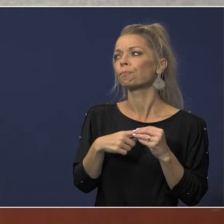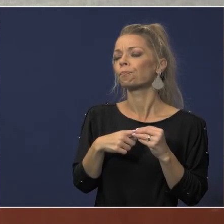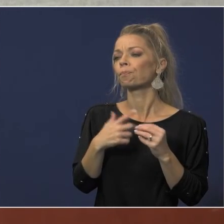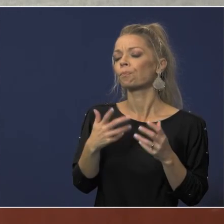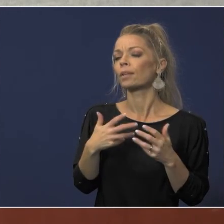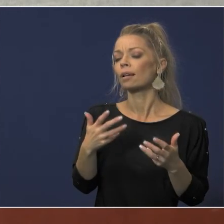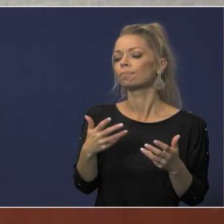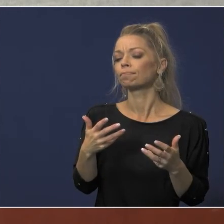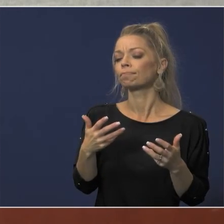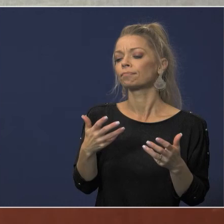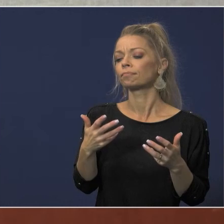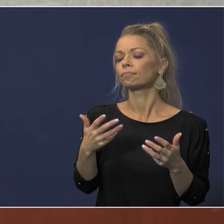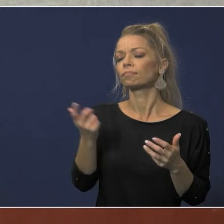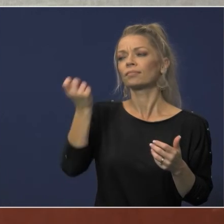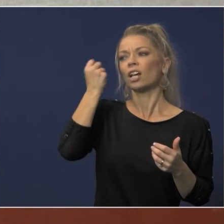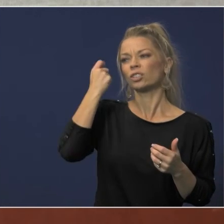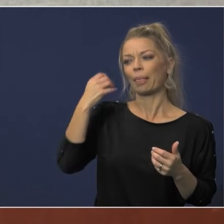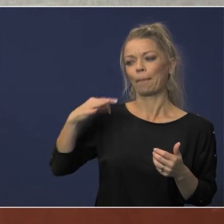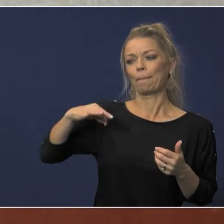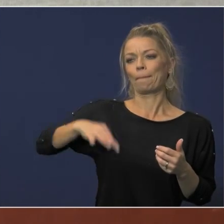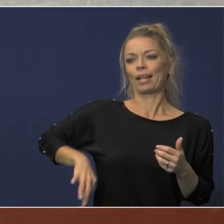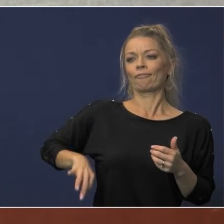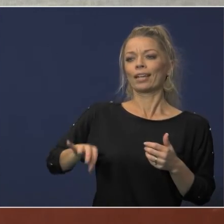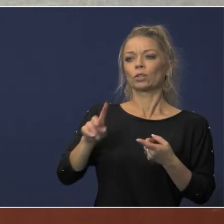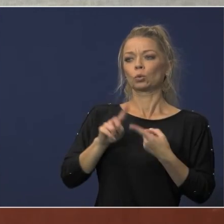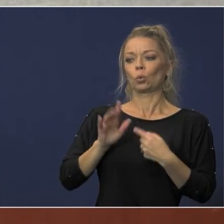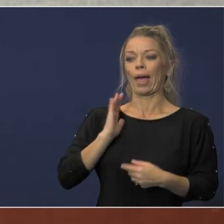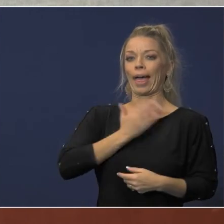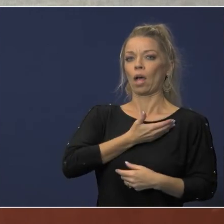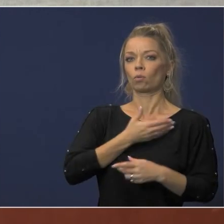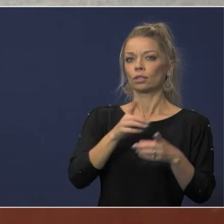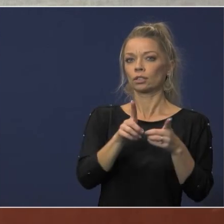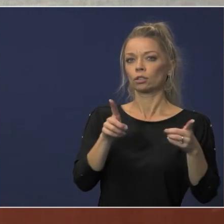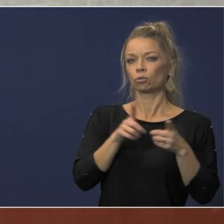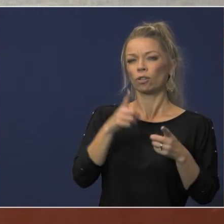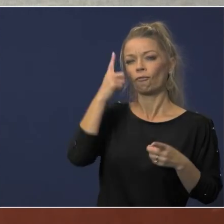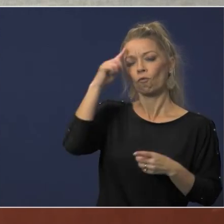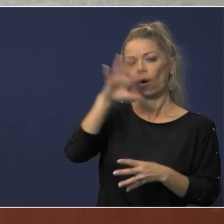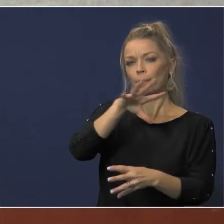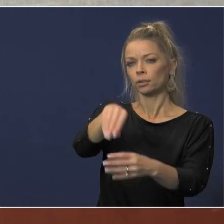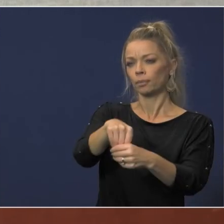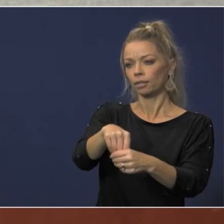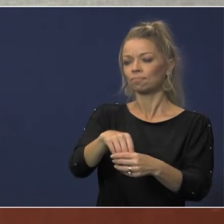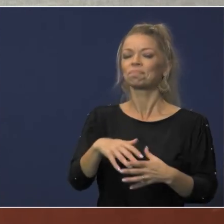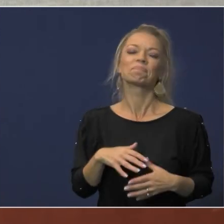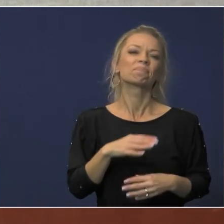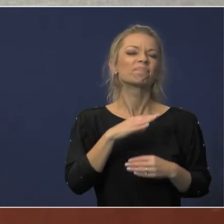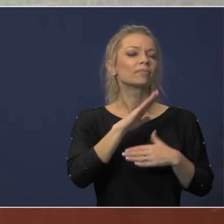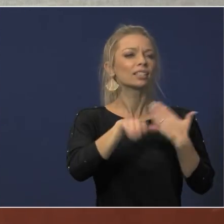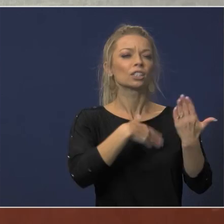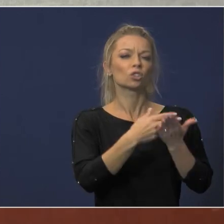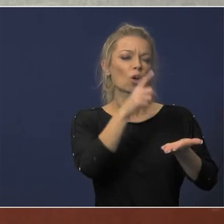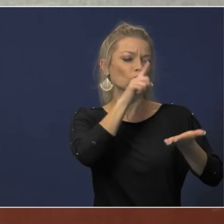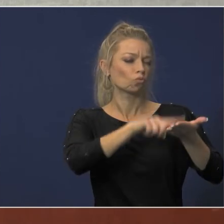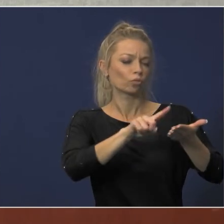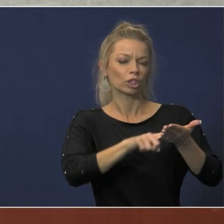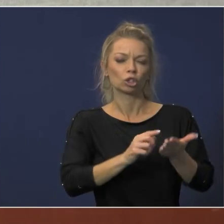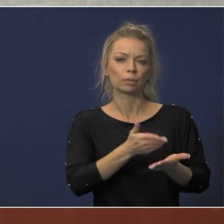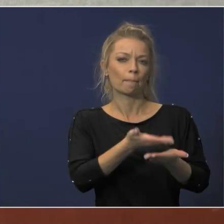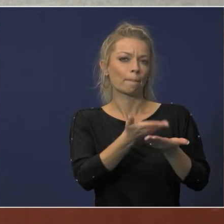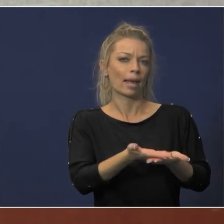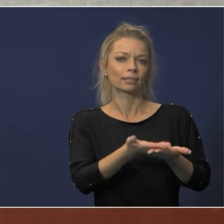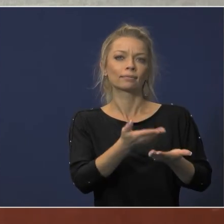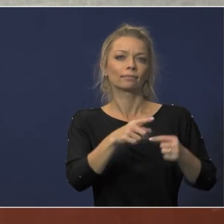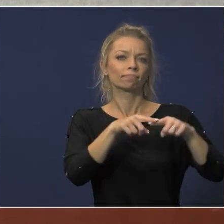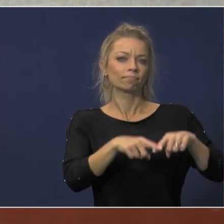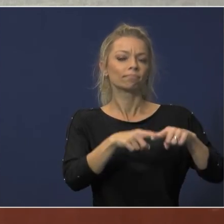um uh understanding the benefits to our district for participating in this it's it's all research based it's all research based and